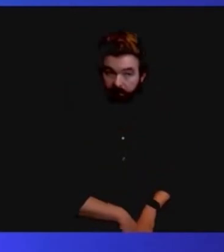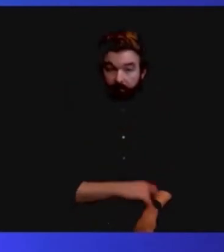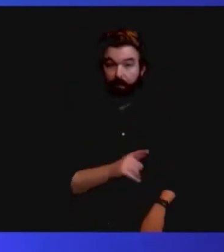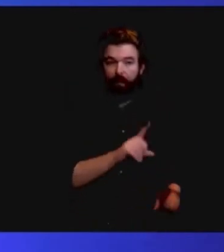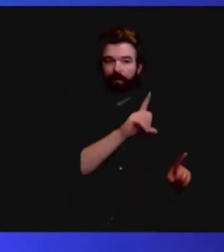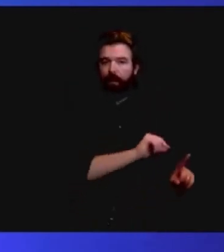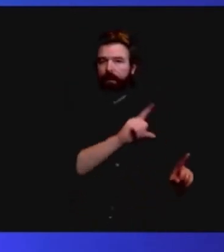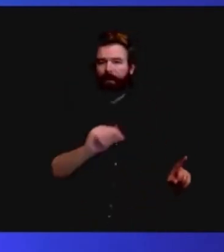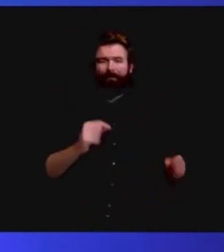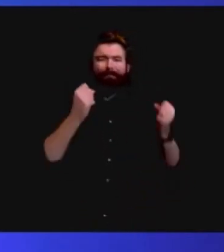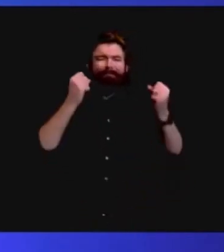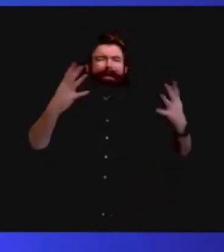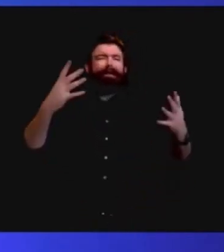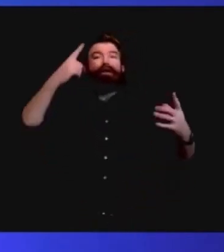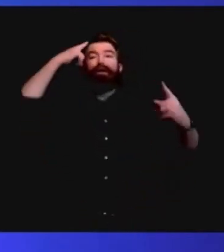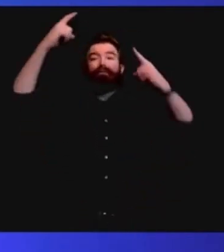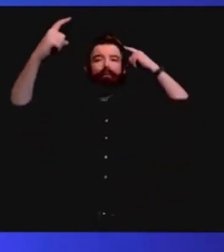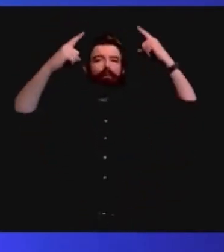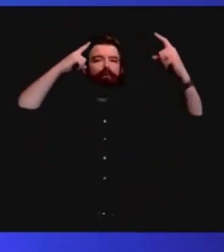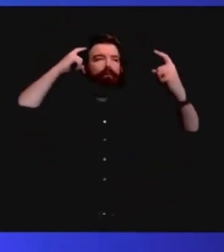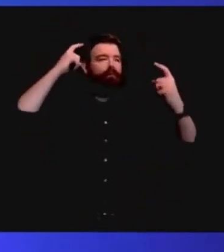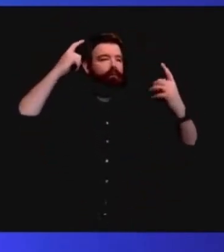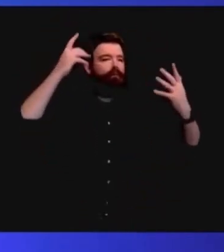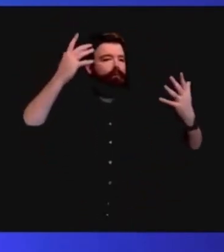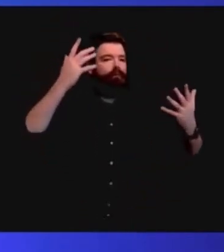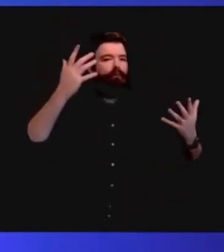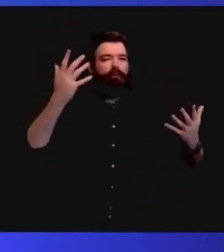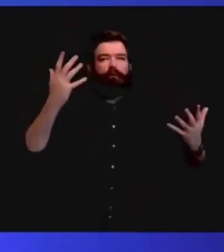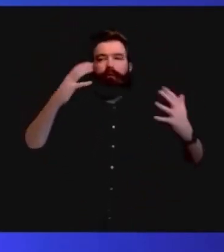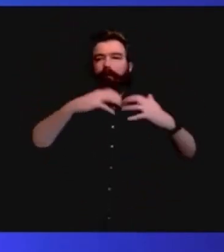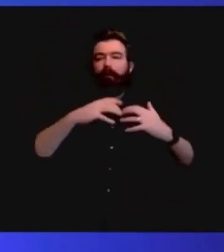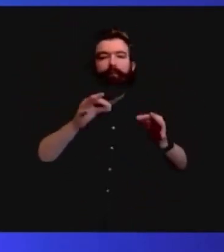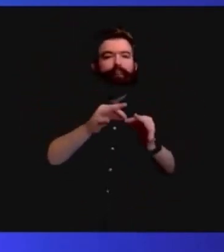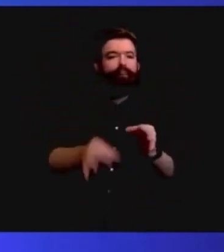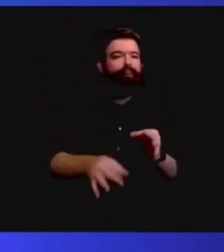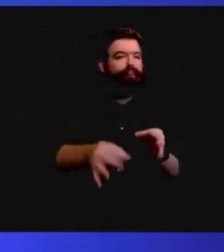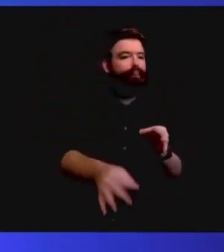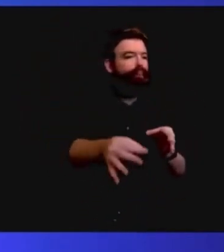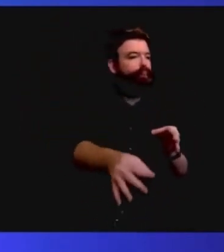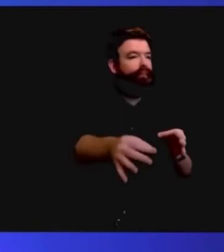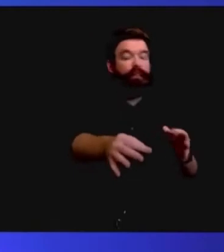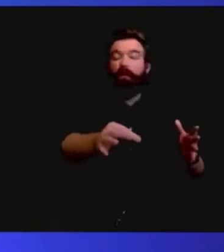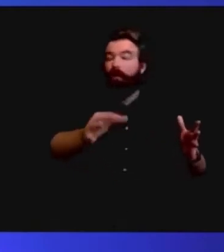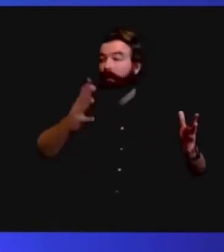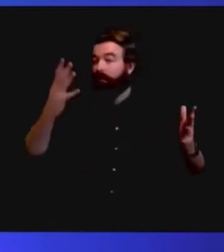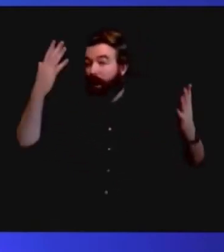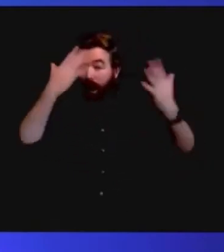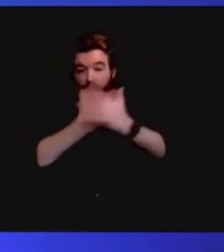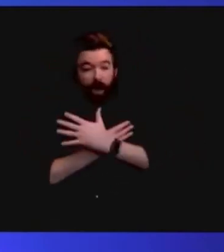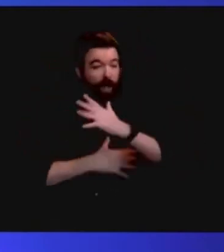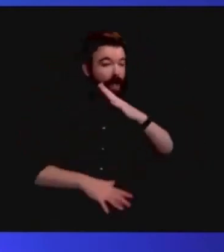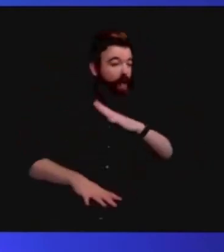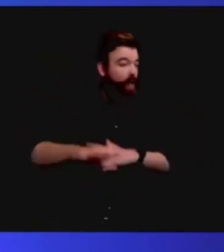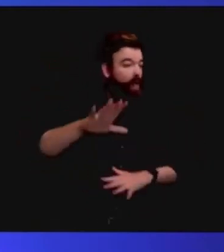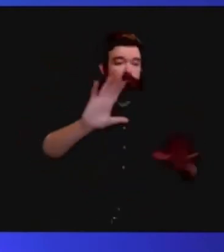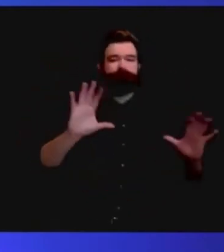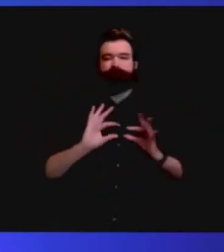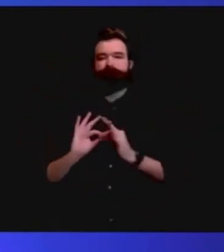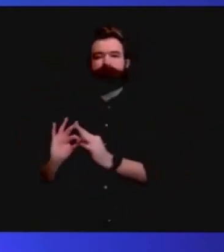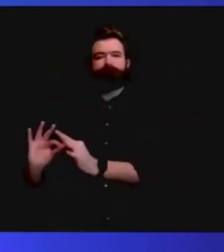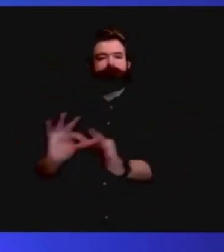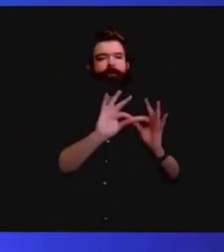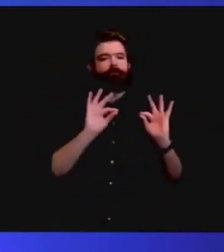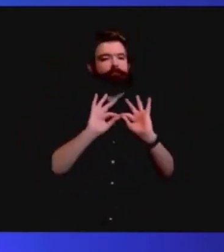But we stuck together, even in the darkest of days as the New Jersey family we are. Out of shared pain,